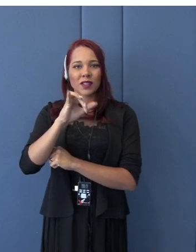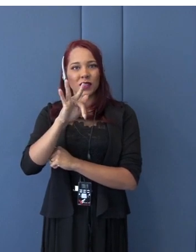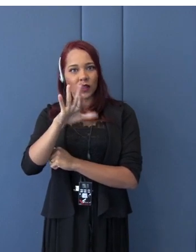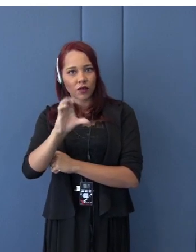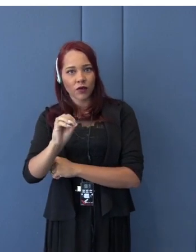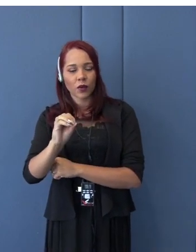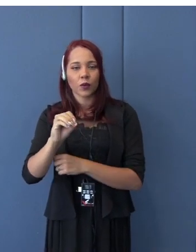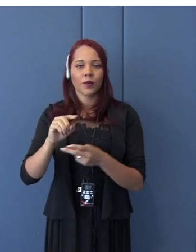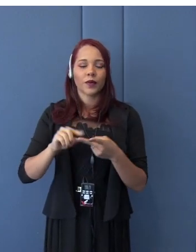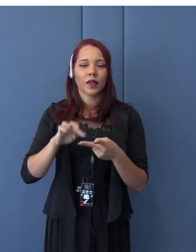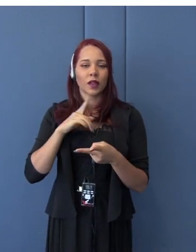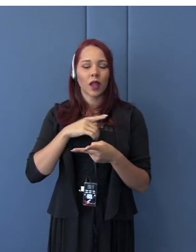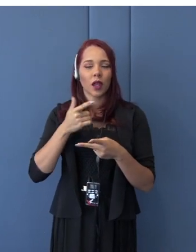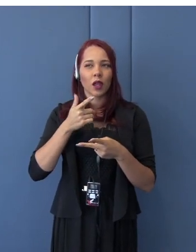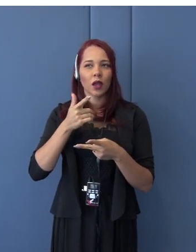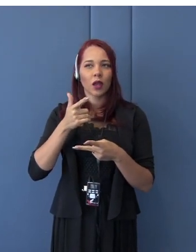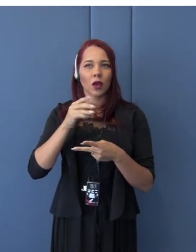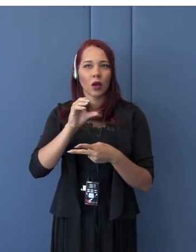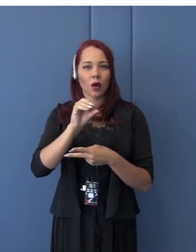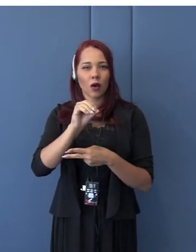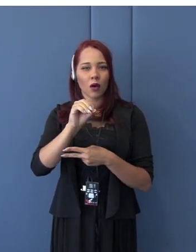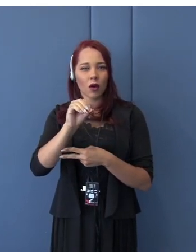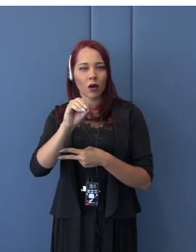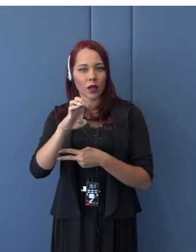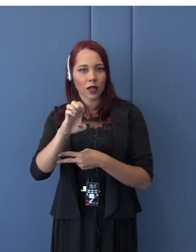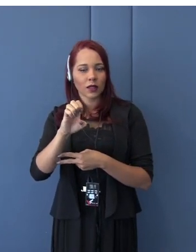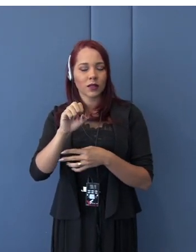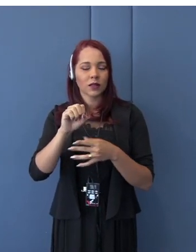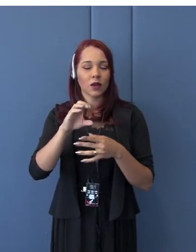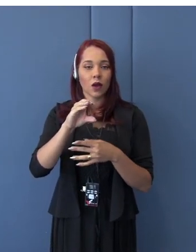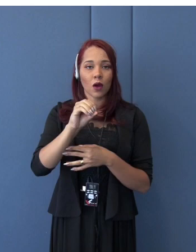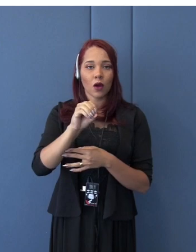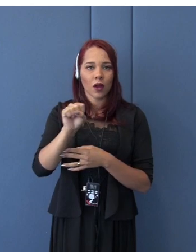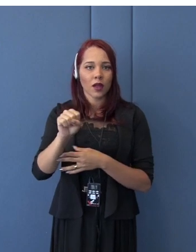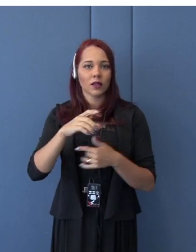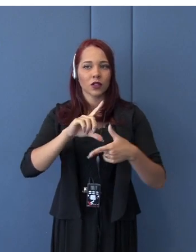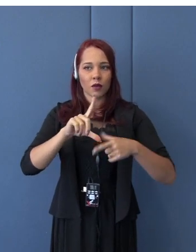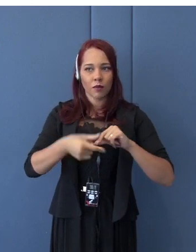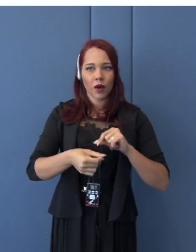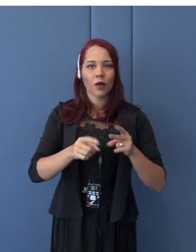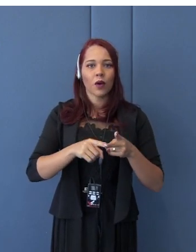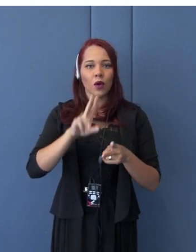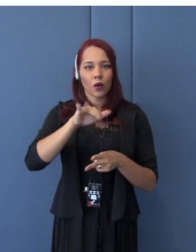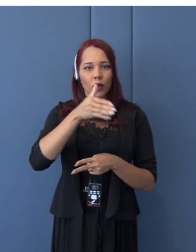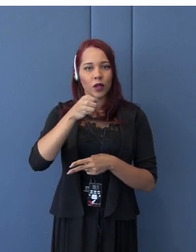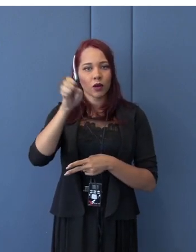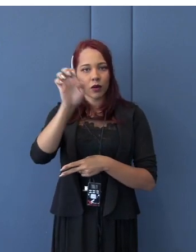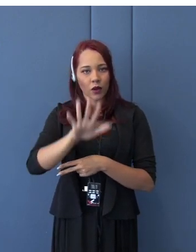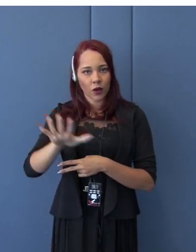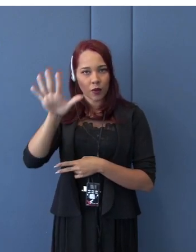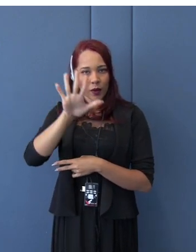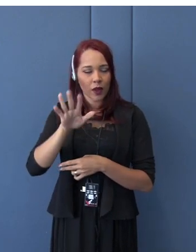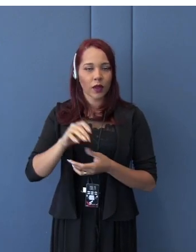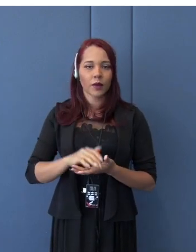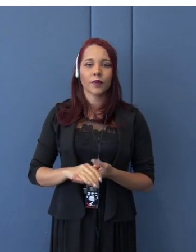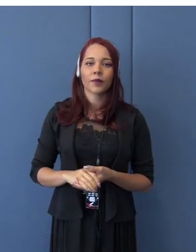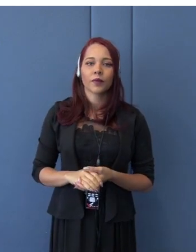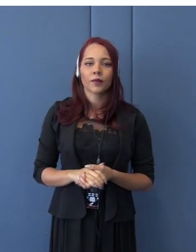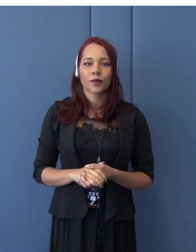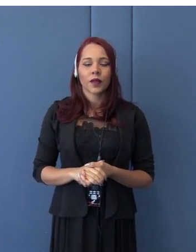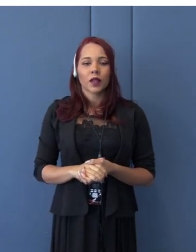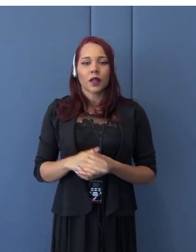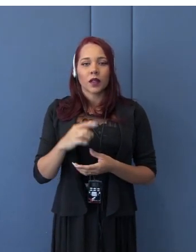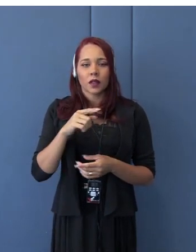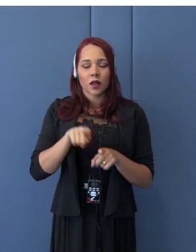We have, between EU and East Asia, have Japan-EU, EPA, stemming out from